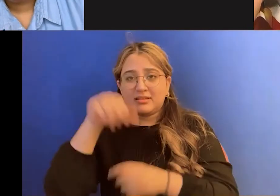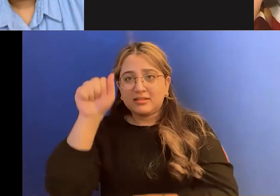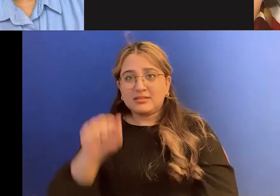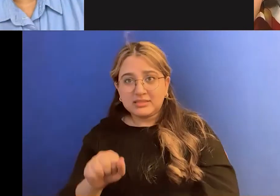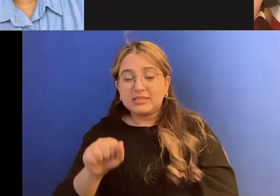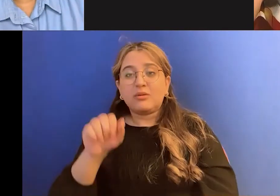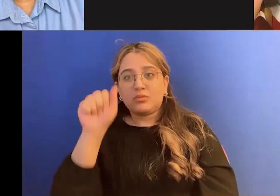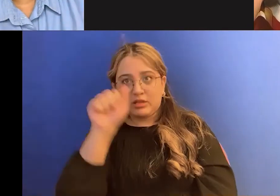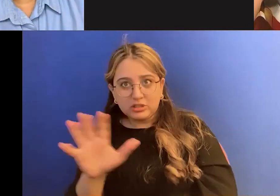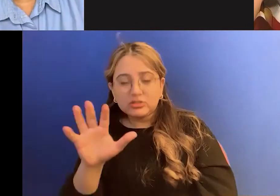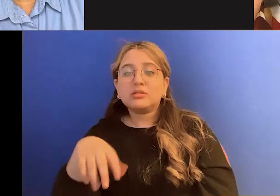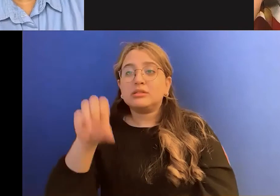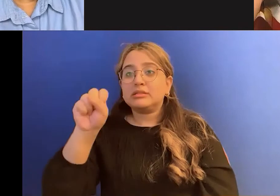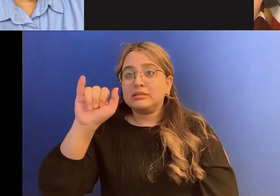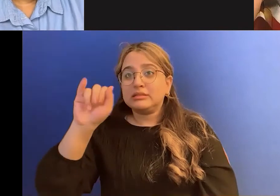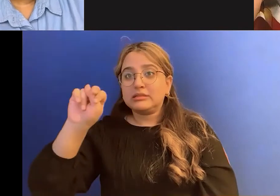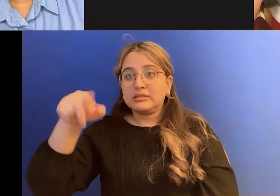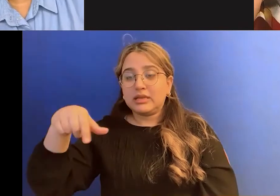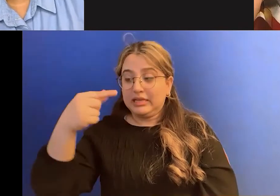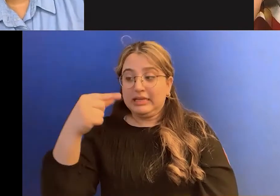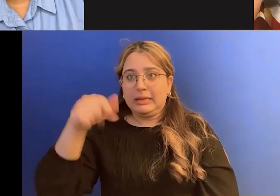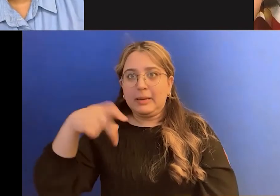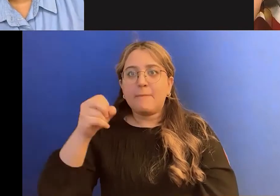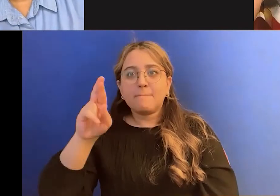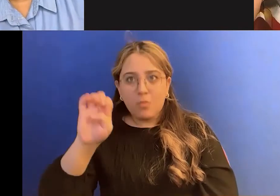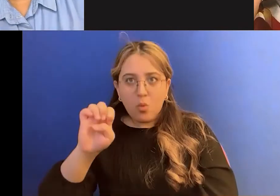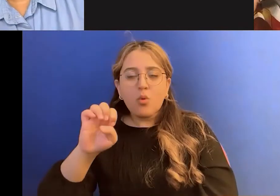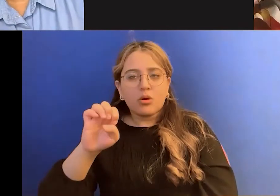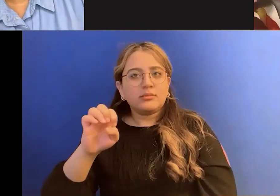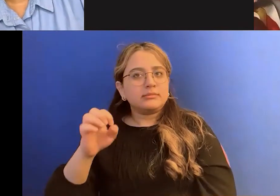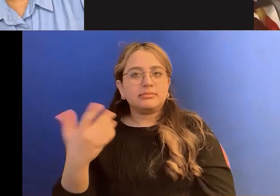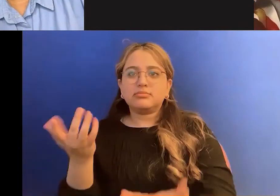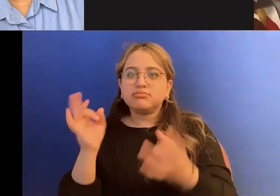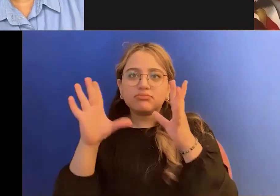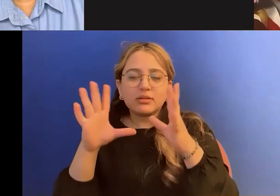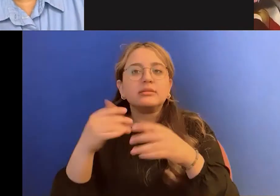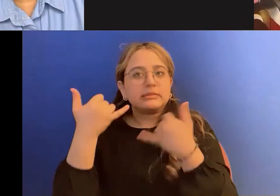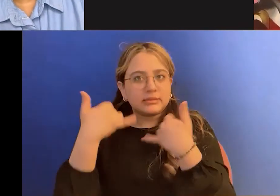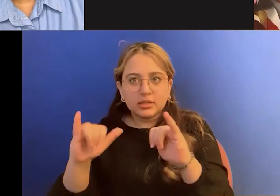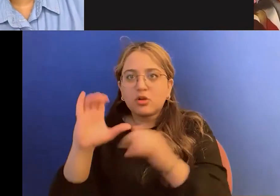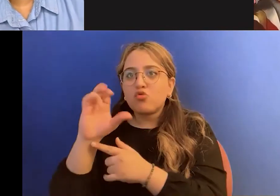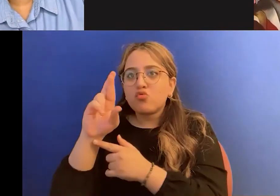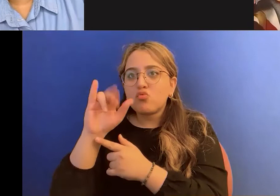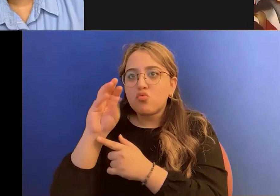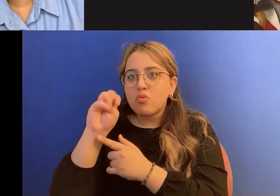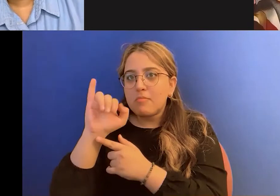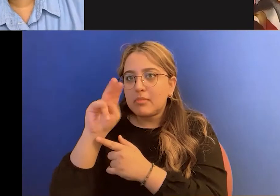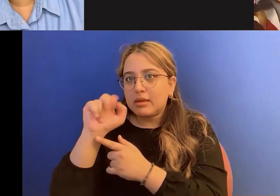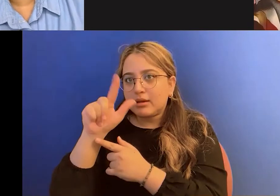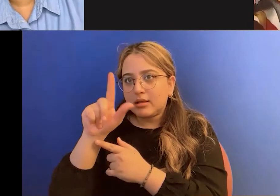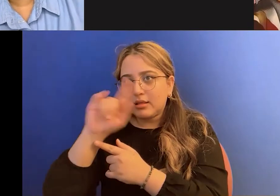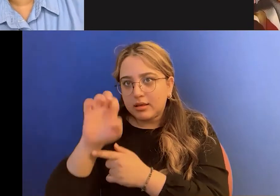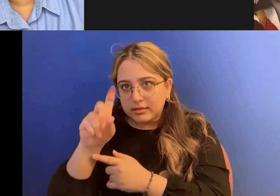Singapore. And, um, we have an archaic section by the British that is still around